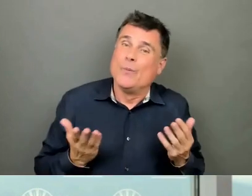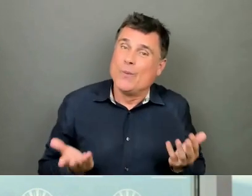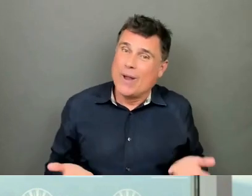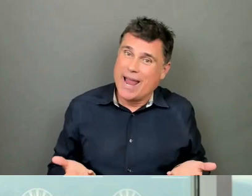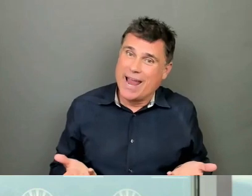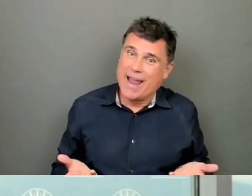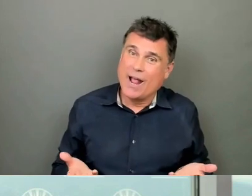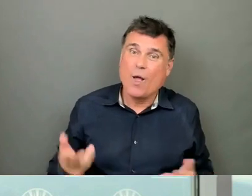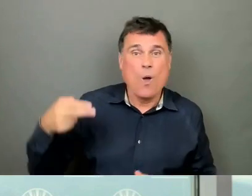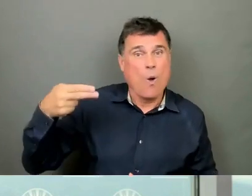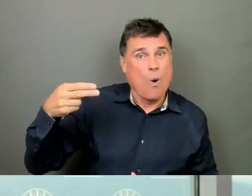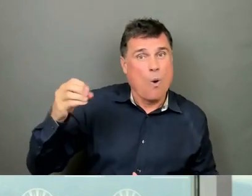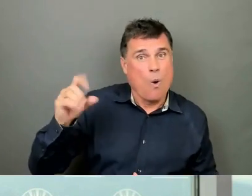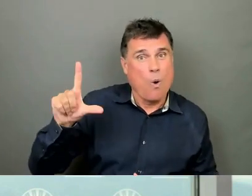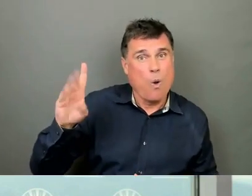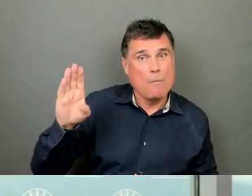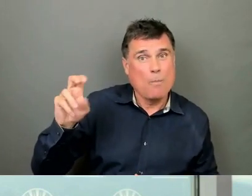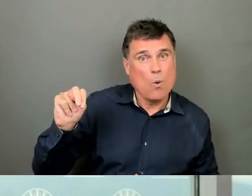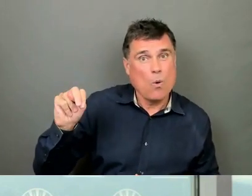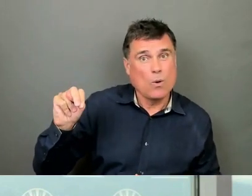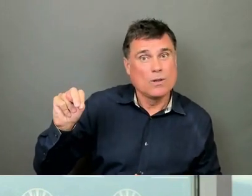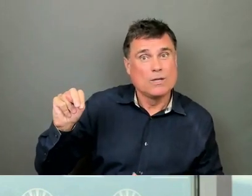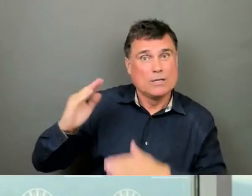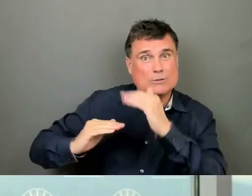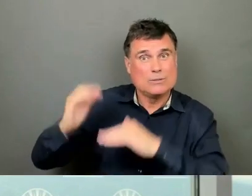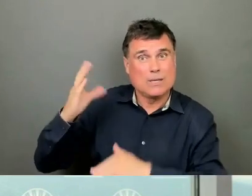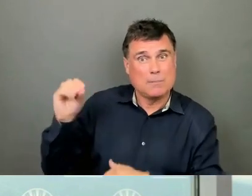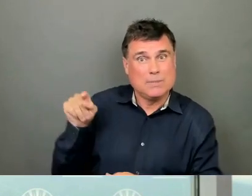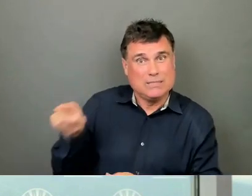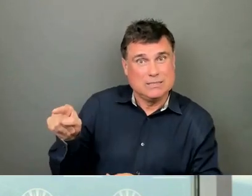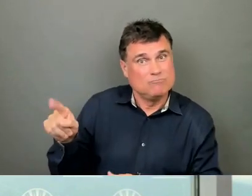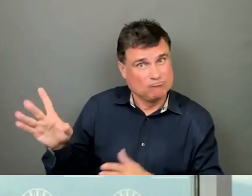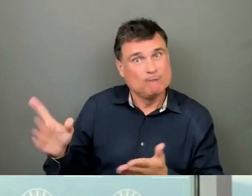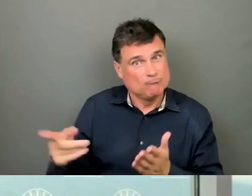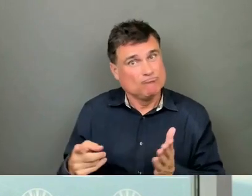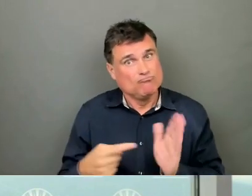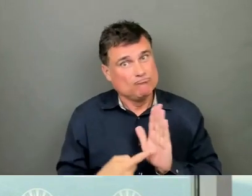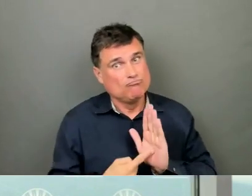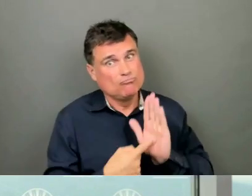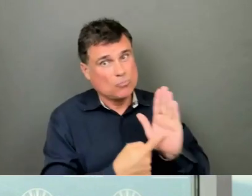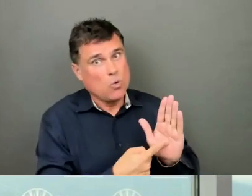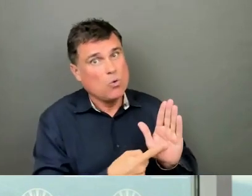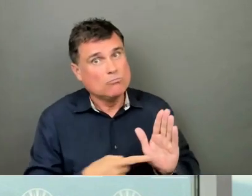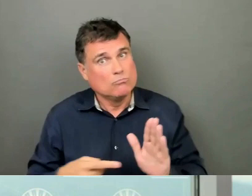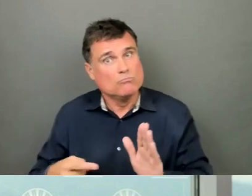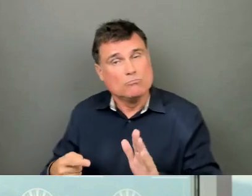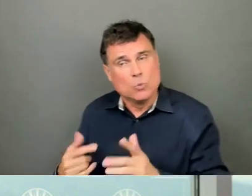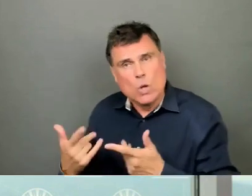Holborn has taken a number of steps now that they didn't have to take in order to build trust.